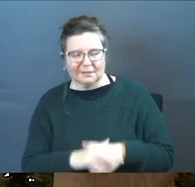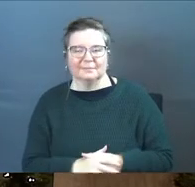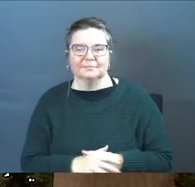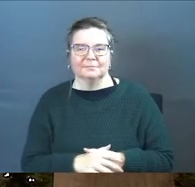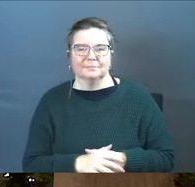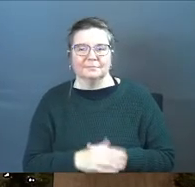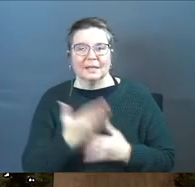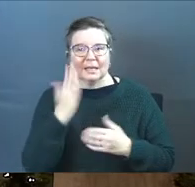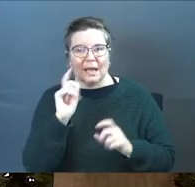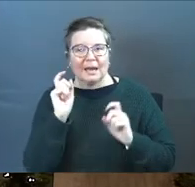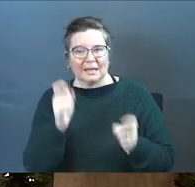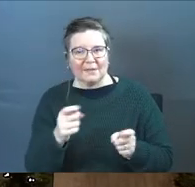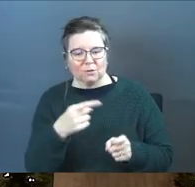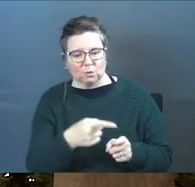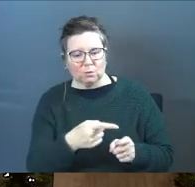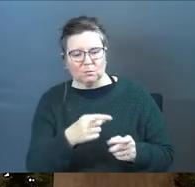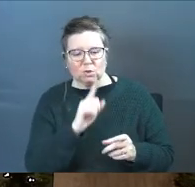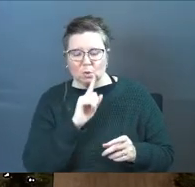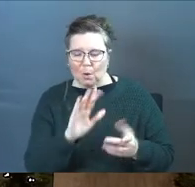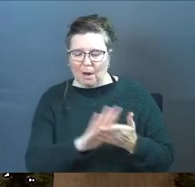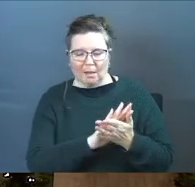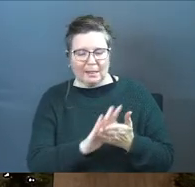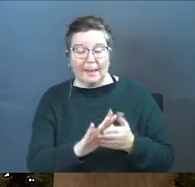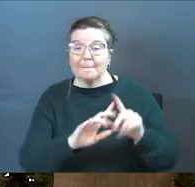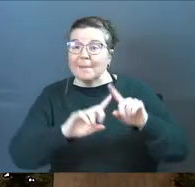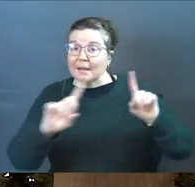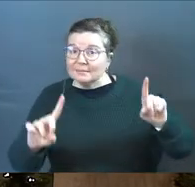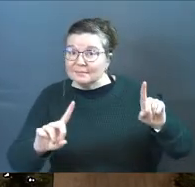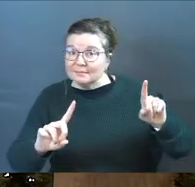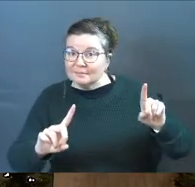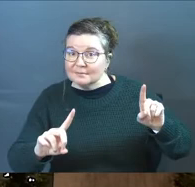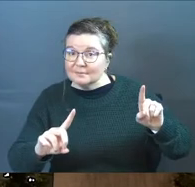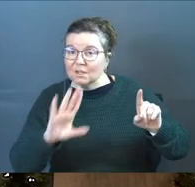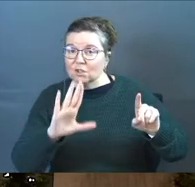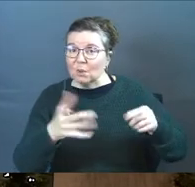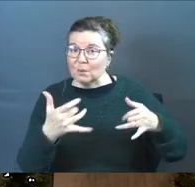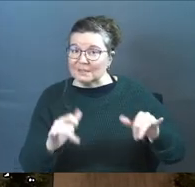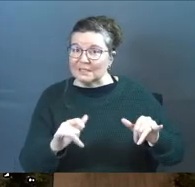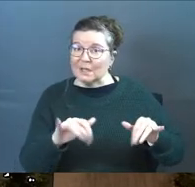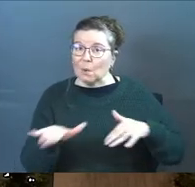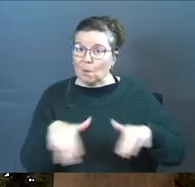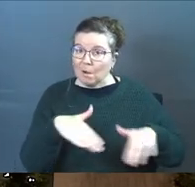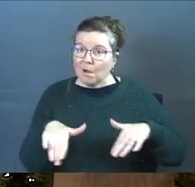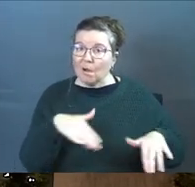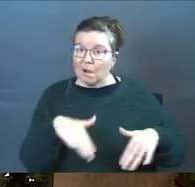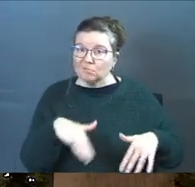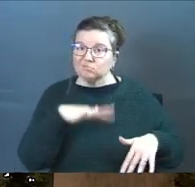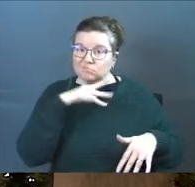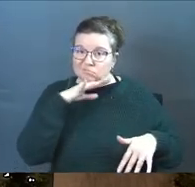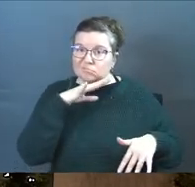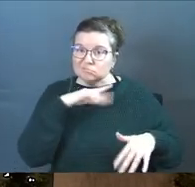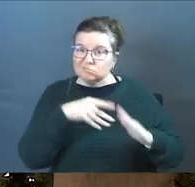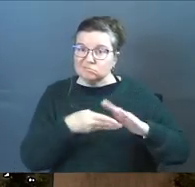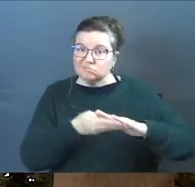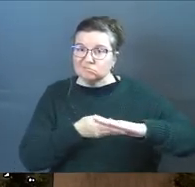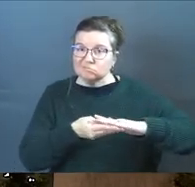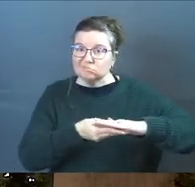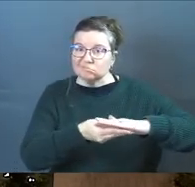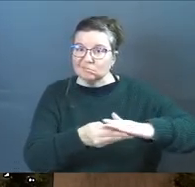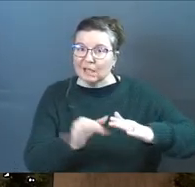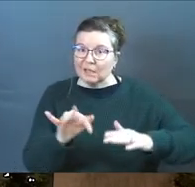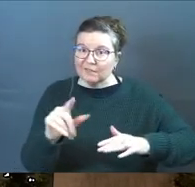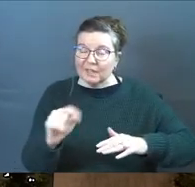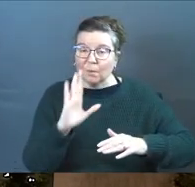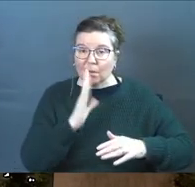congratulations God gave this to you you are clean but you're still gonna walk around in the muck and mud of this